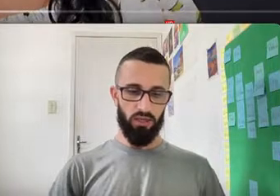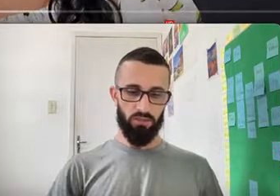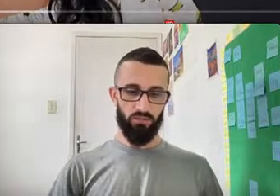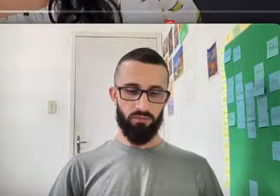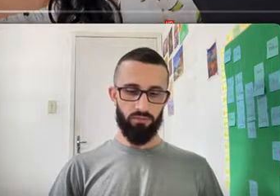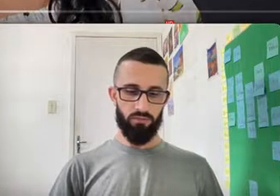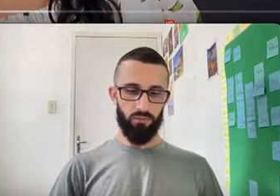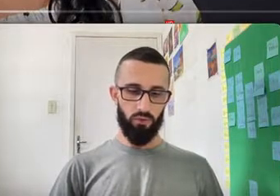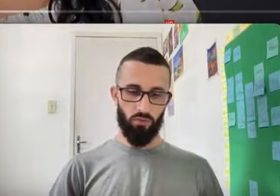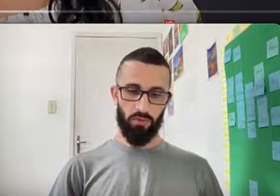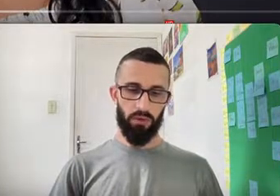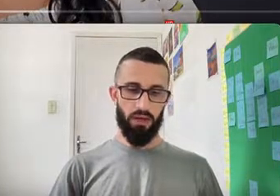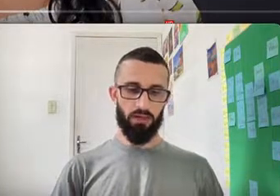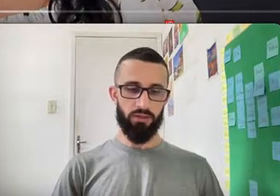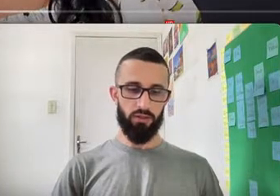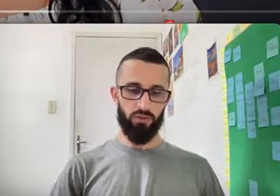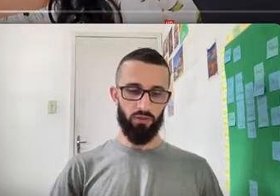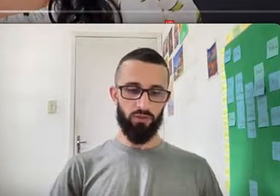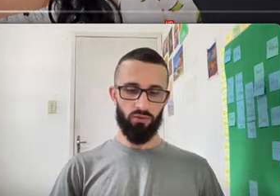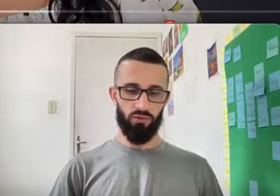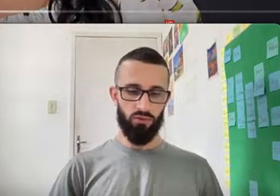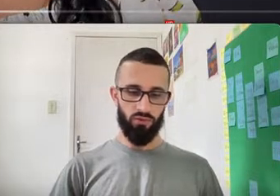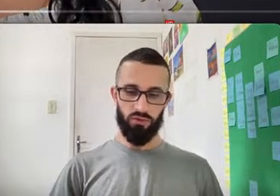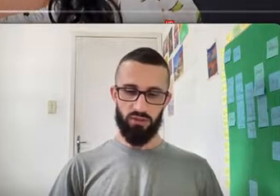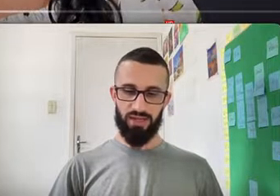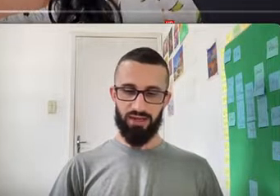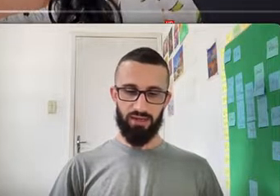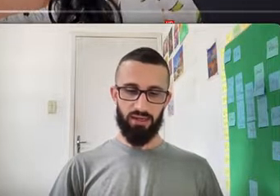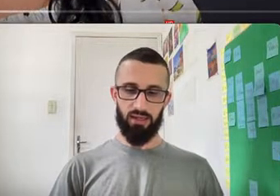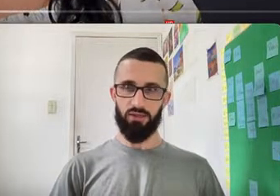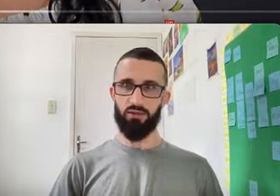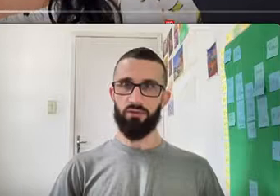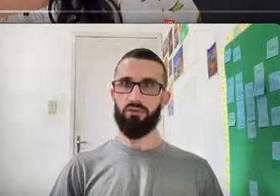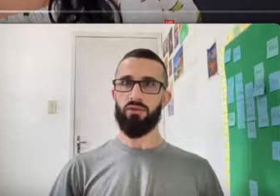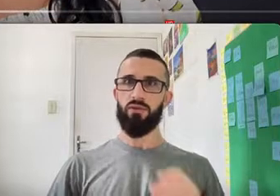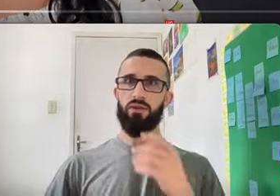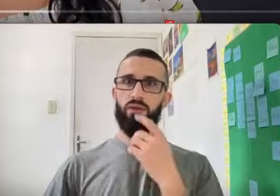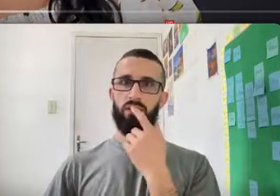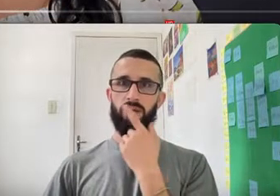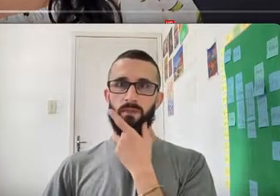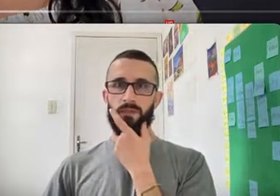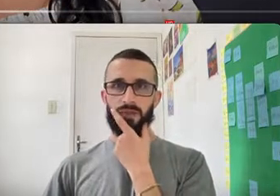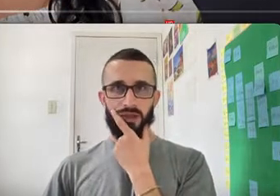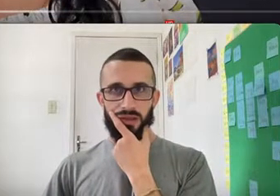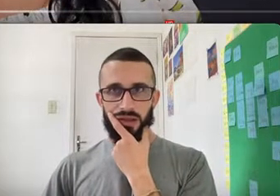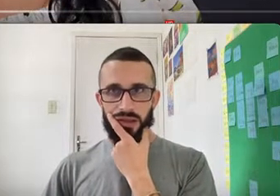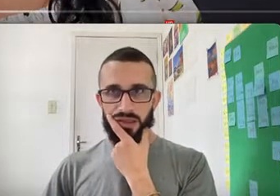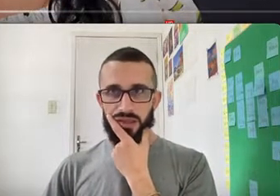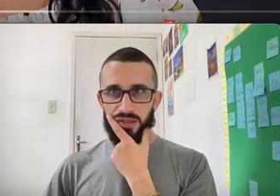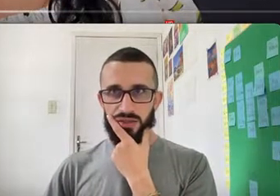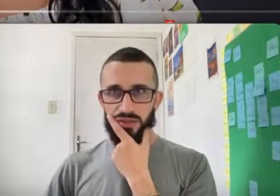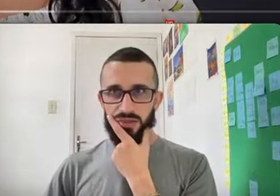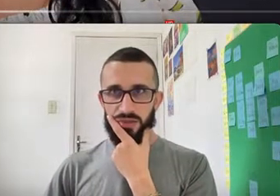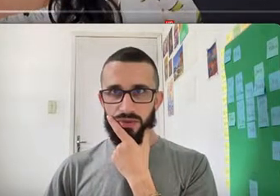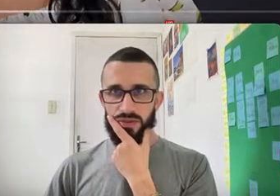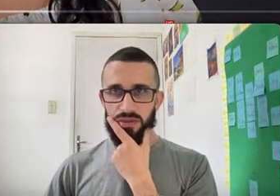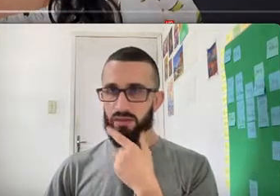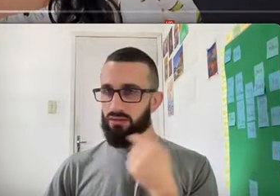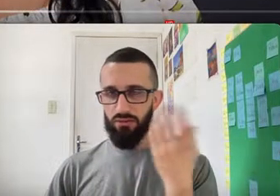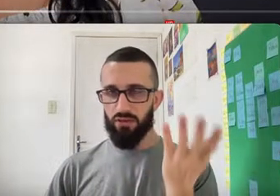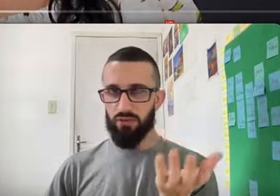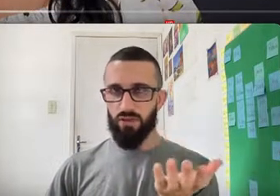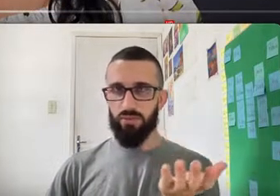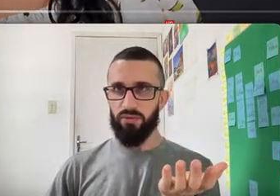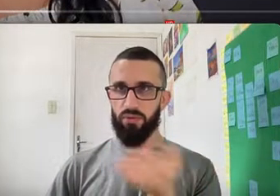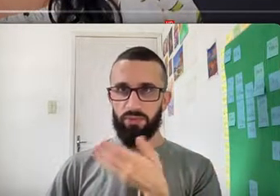Guardar Uma Parte Do Salário And It Also Would